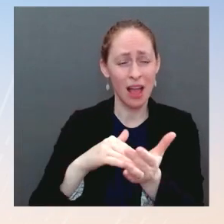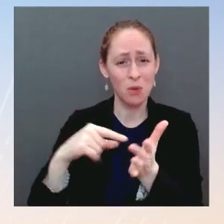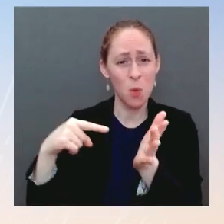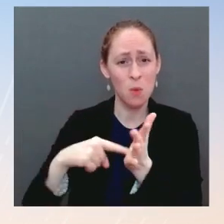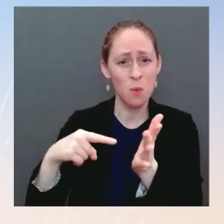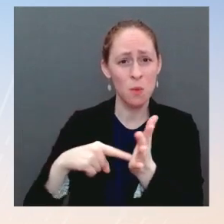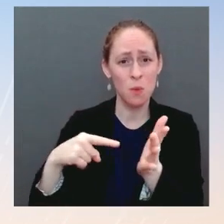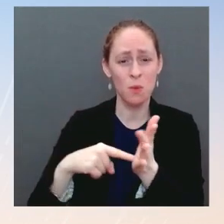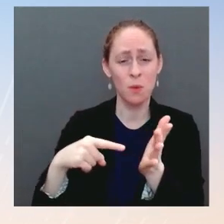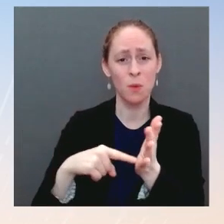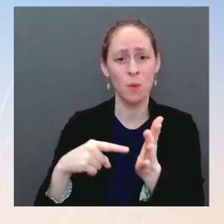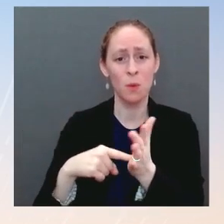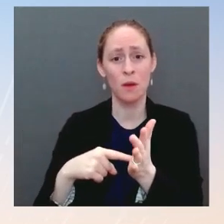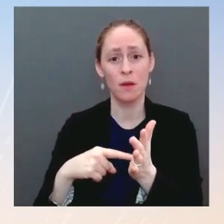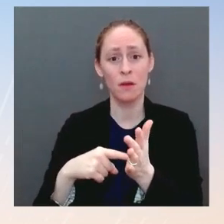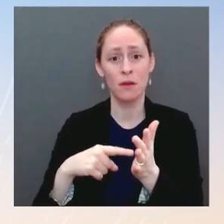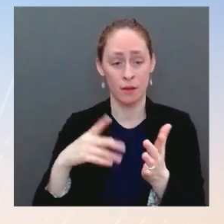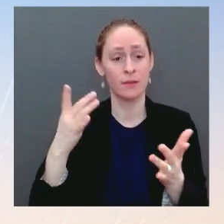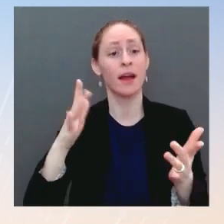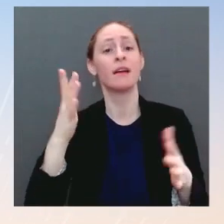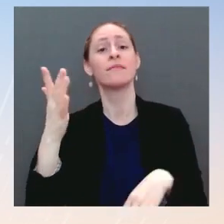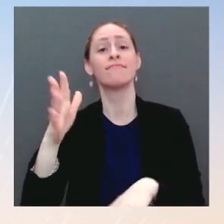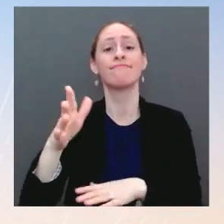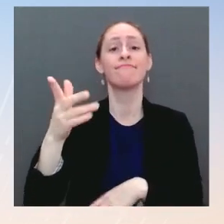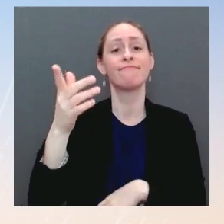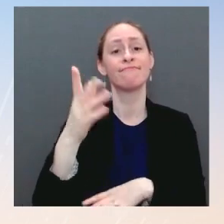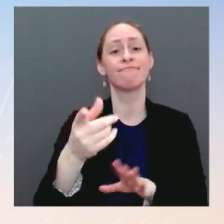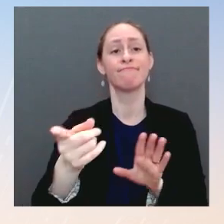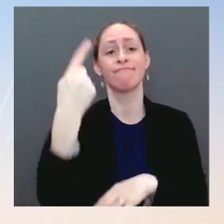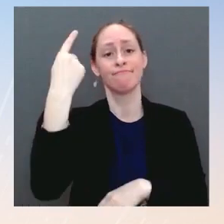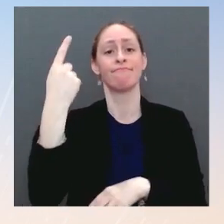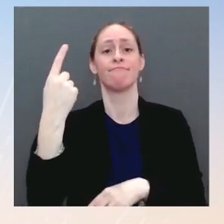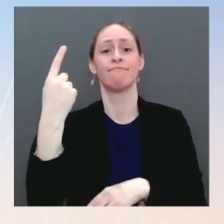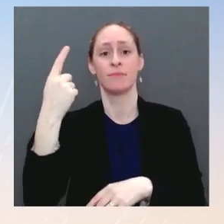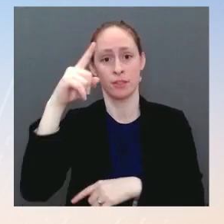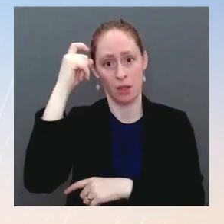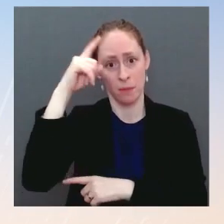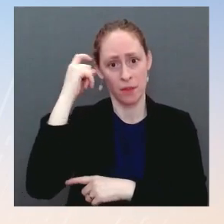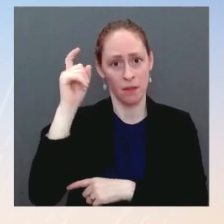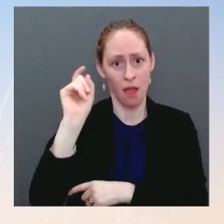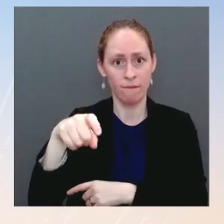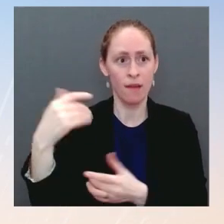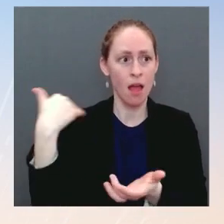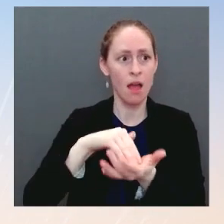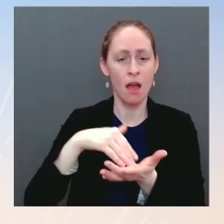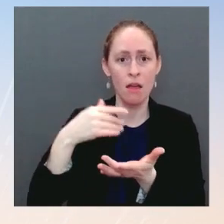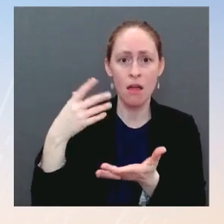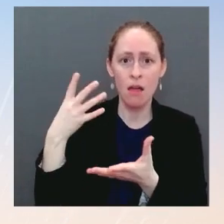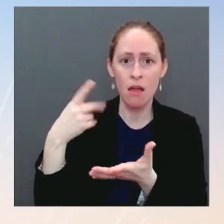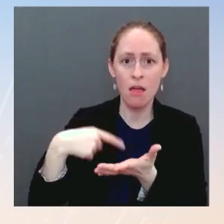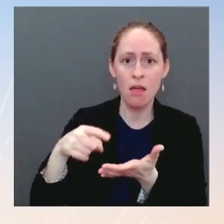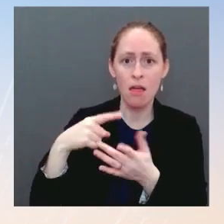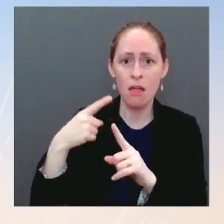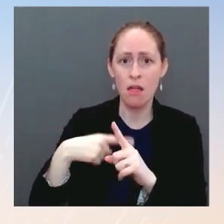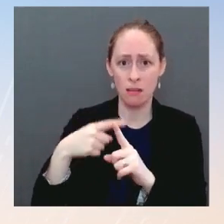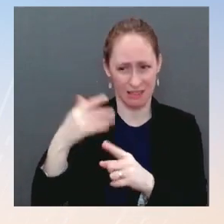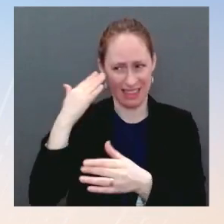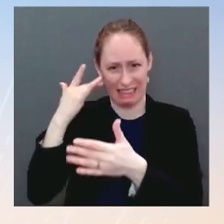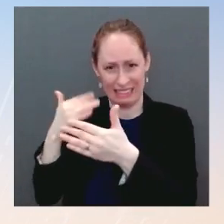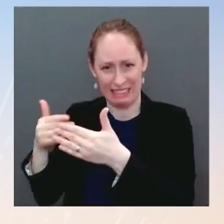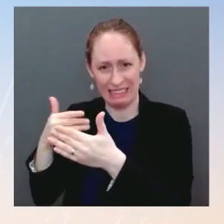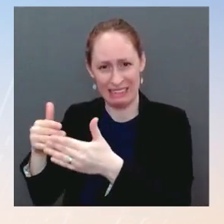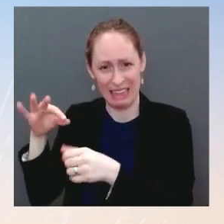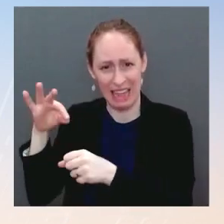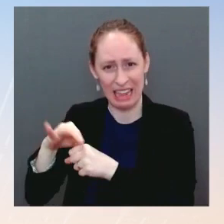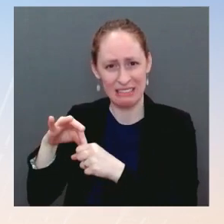those same college-educated voters and ask them to come out and vote for Democrats in November? Ms. Well, I think, first,